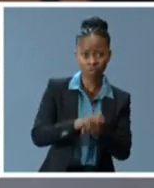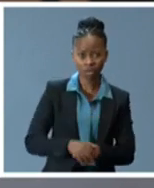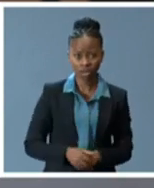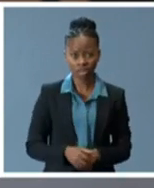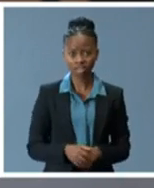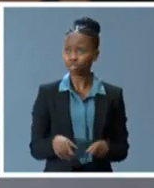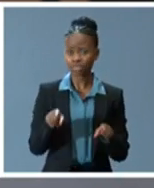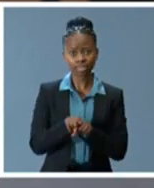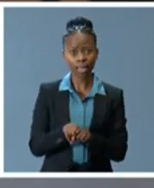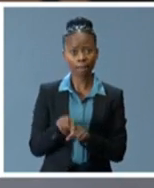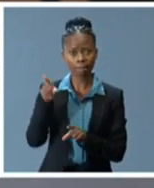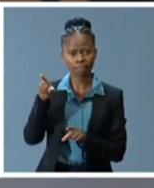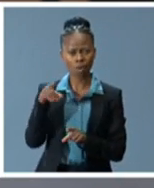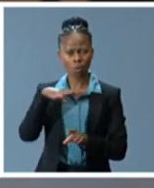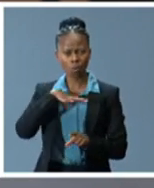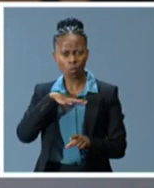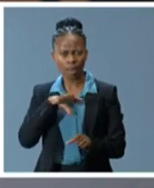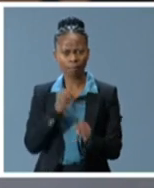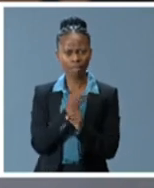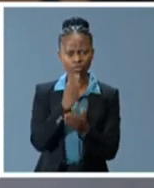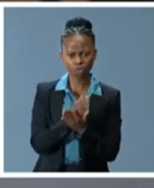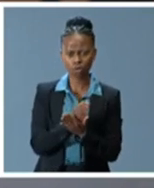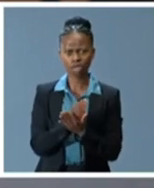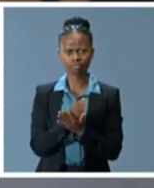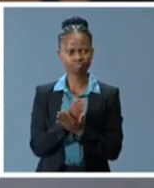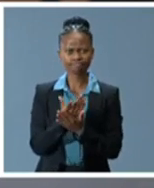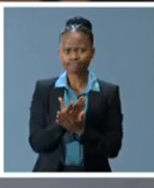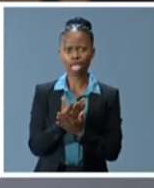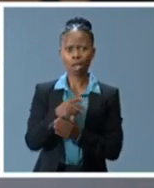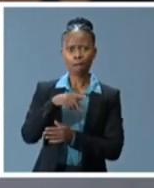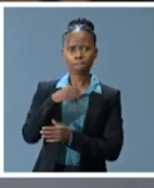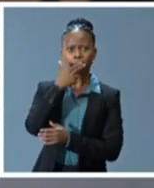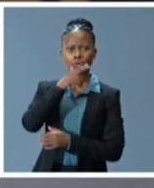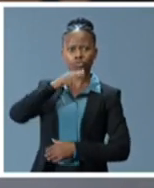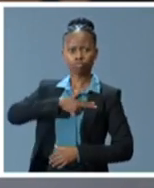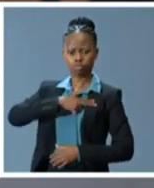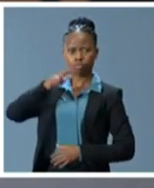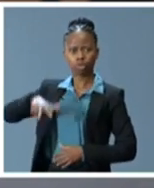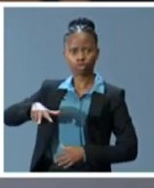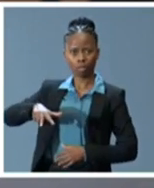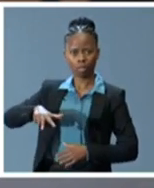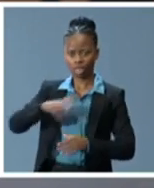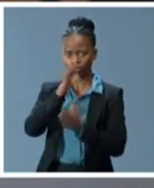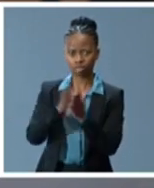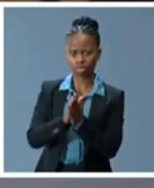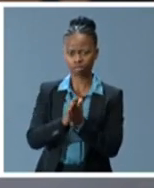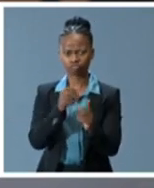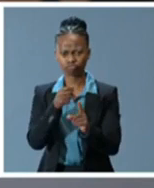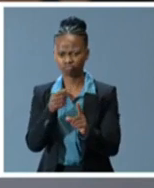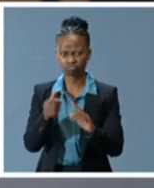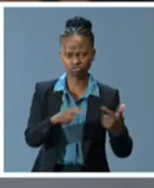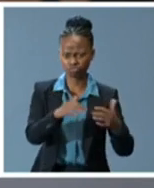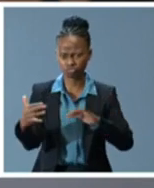post-dictatorship and post-colonial order in Portugal, and his many contributions